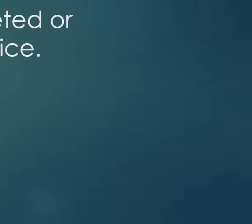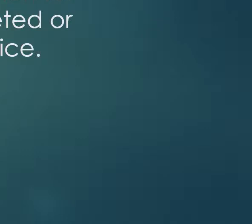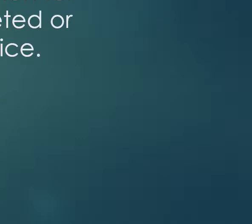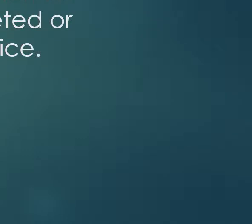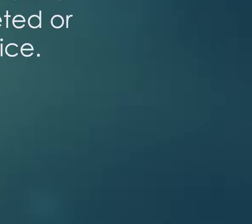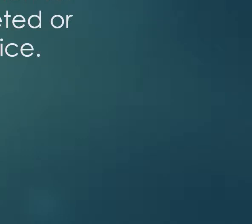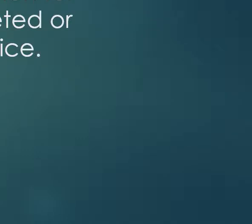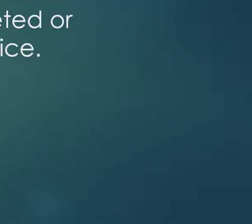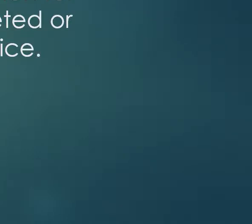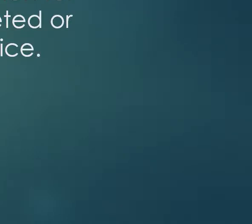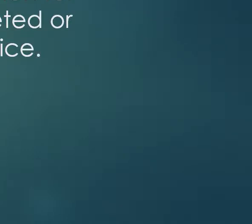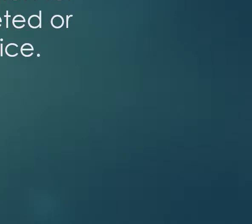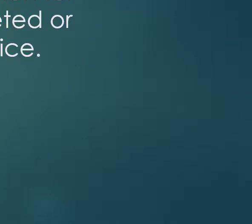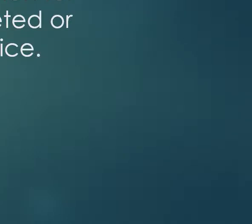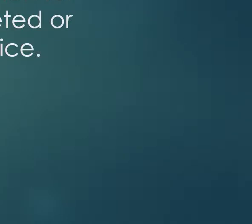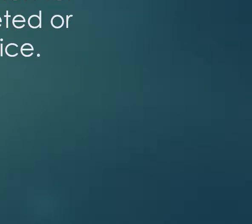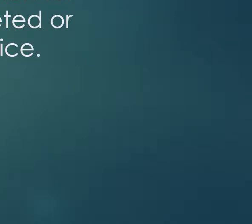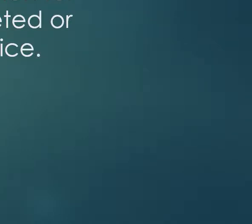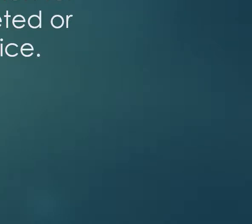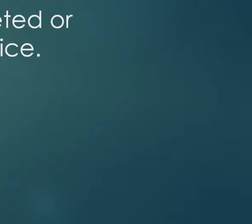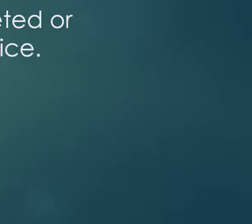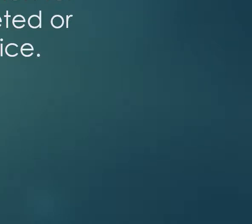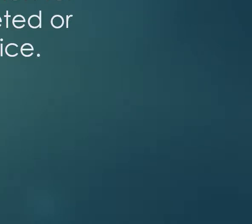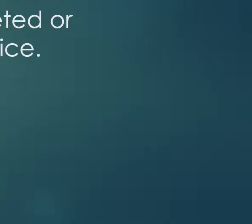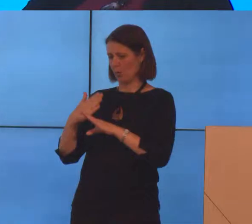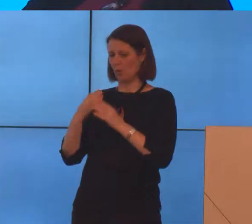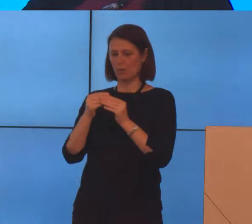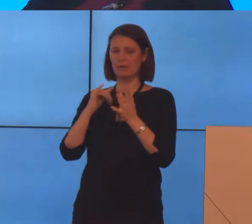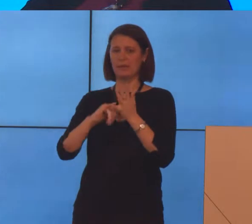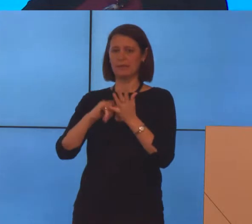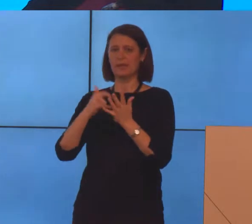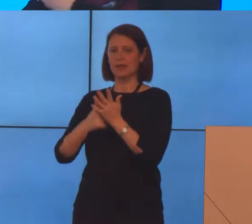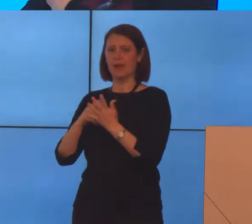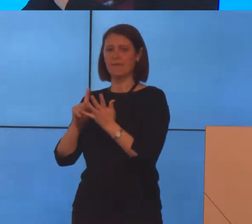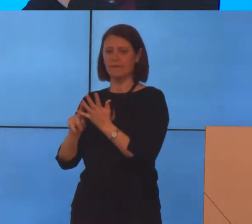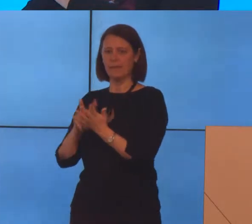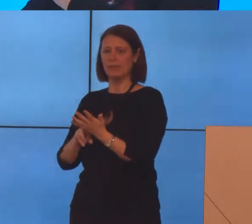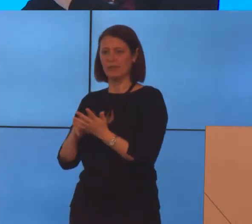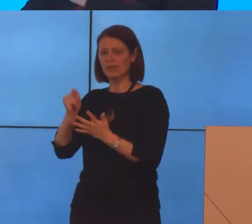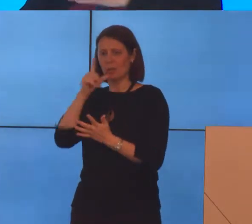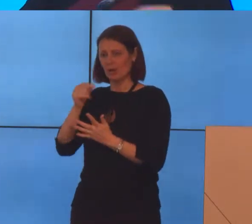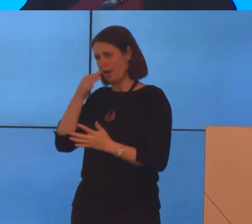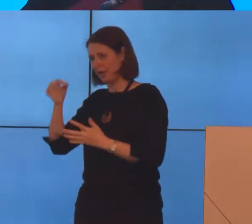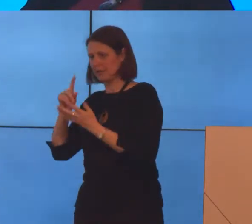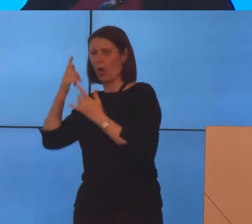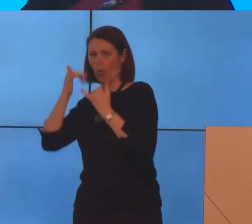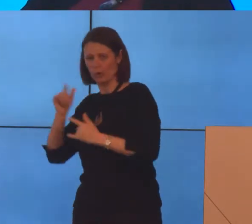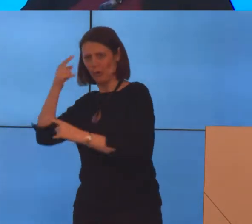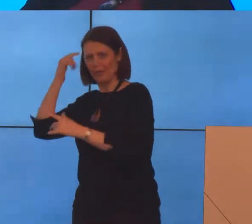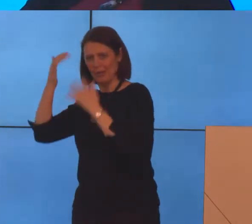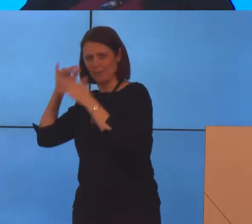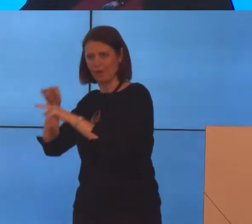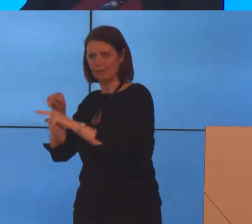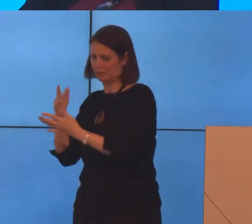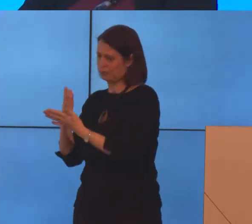or legal advice. And that's why we work with SSRV, because you can count on lawyers to think about these things. And they were really